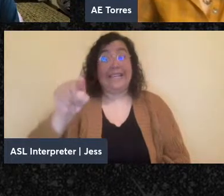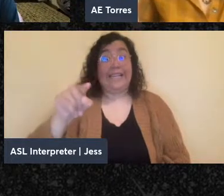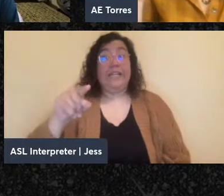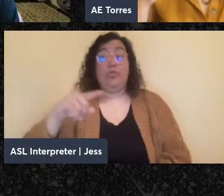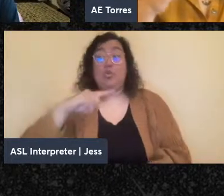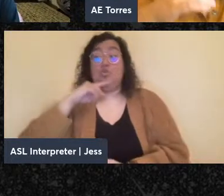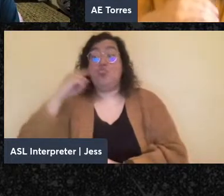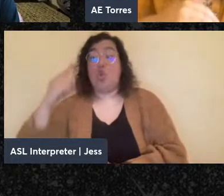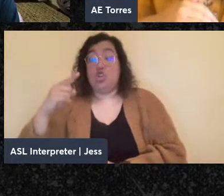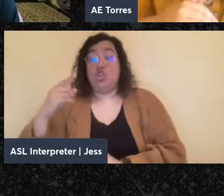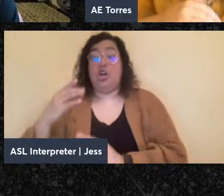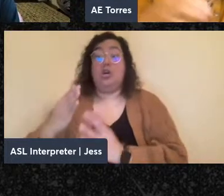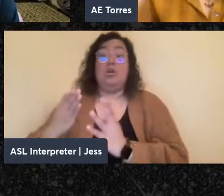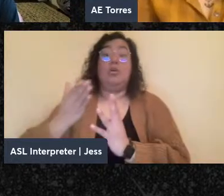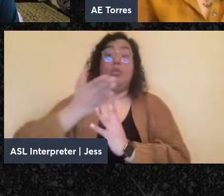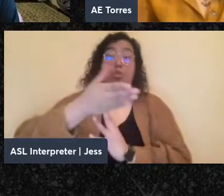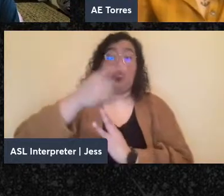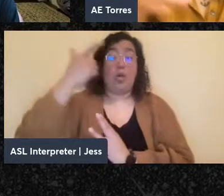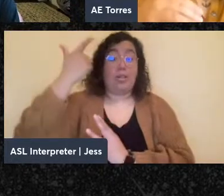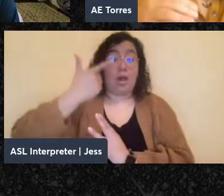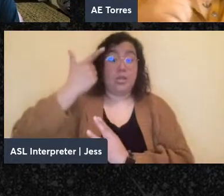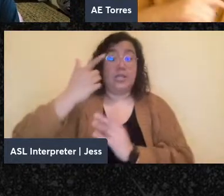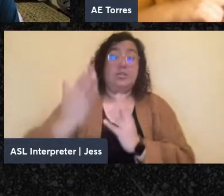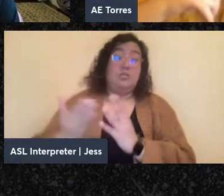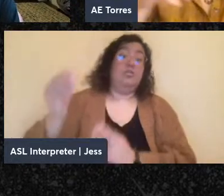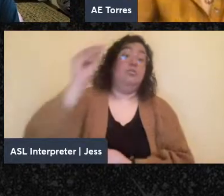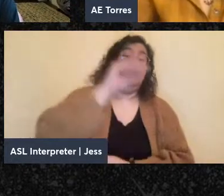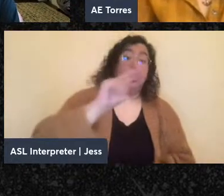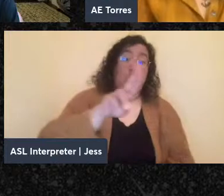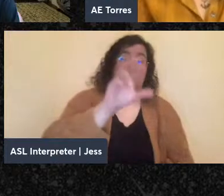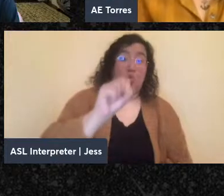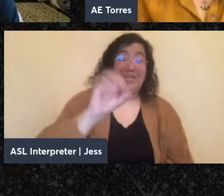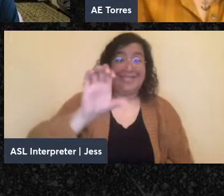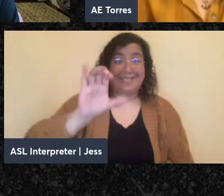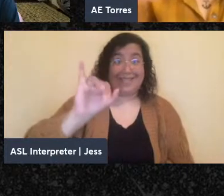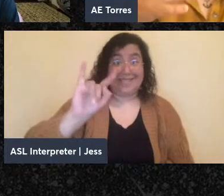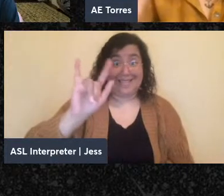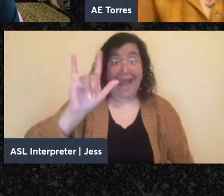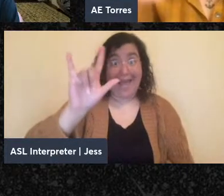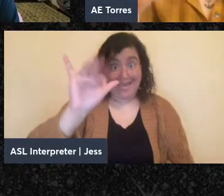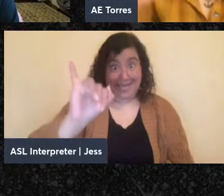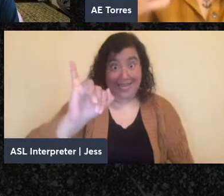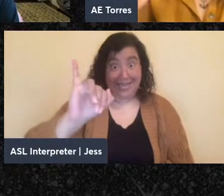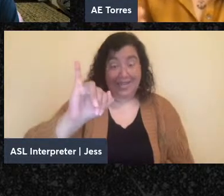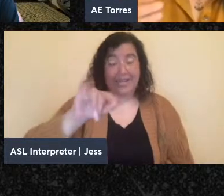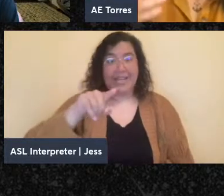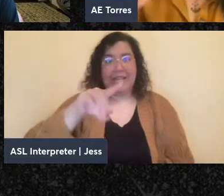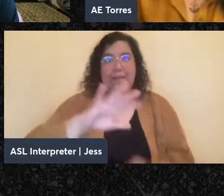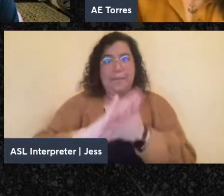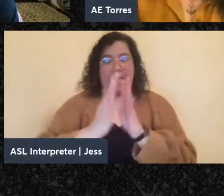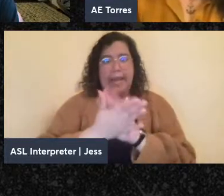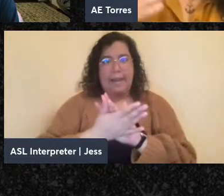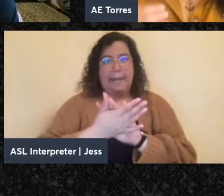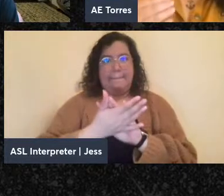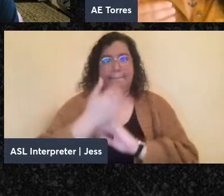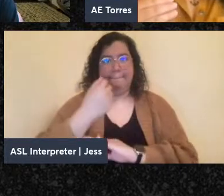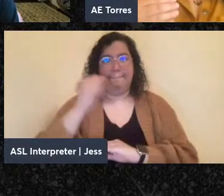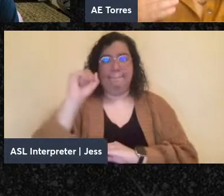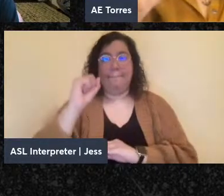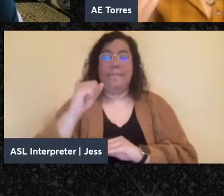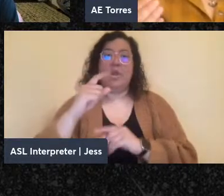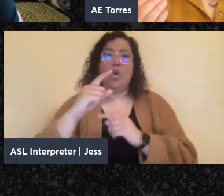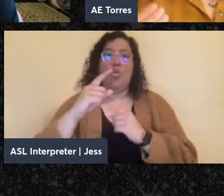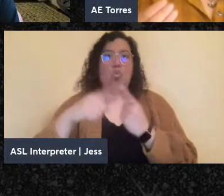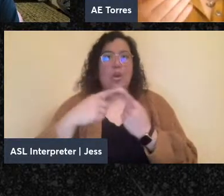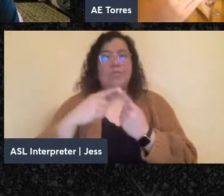to Cincinnati, and he became radicalized through this, you know, through his encounters in the UK as well